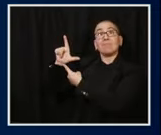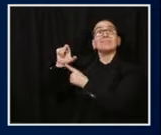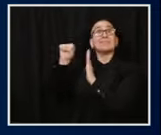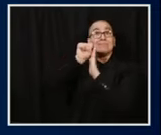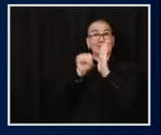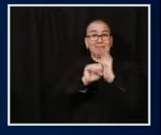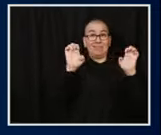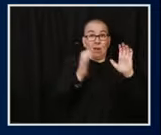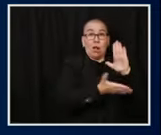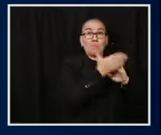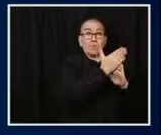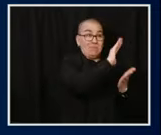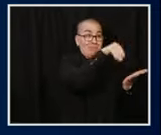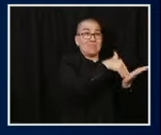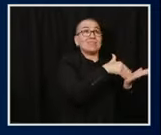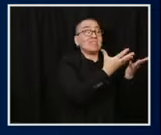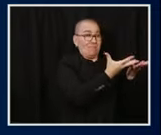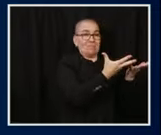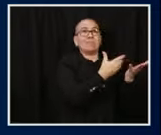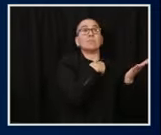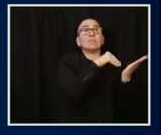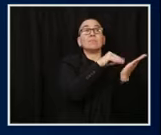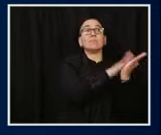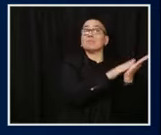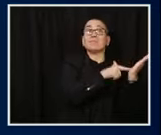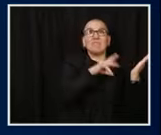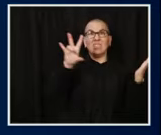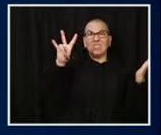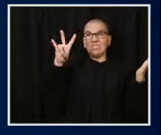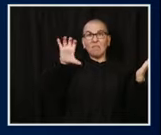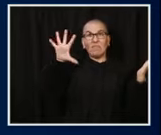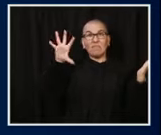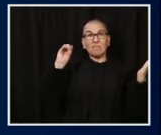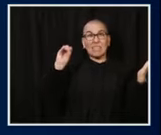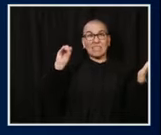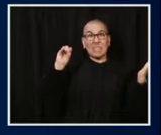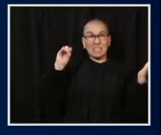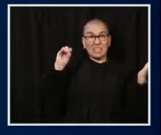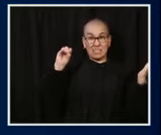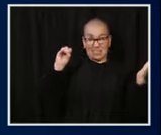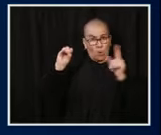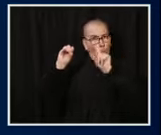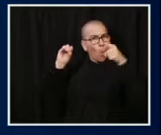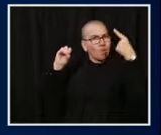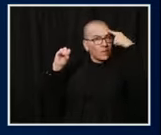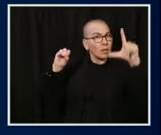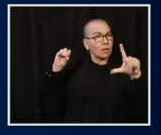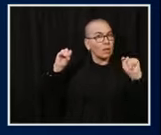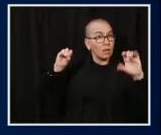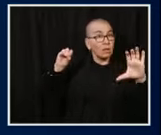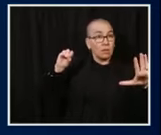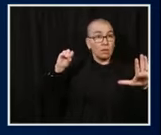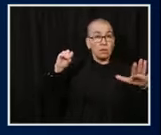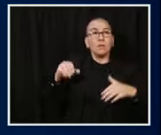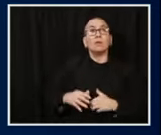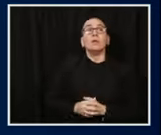long-term care facilities and 170,000 staff and residents. In November alone, teams